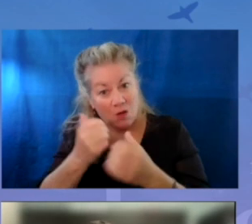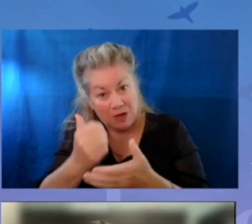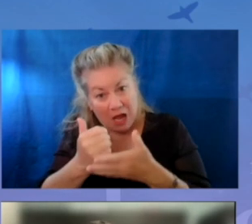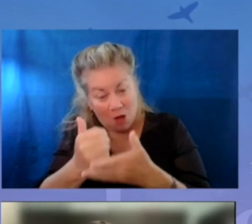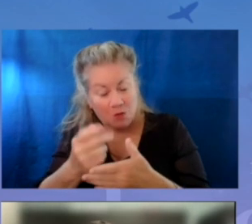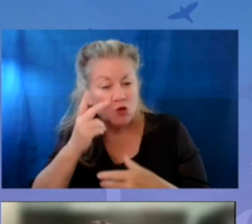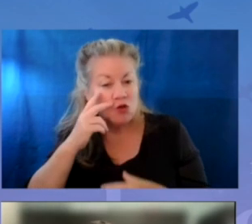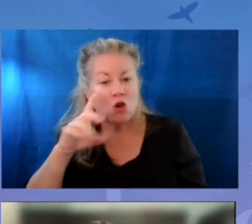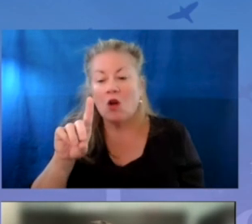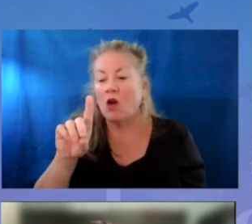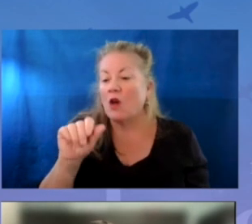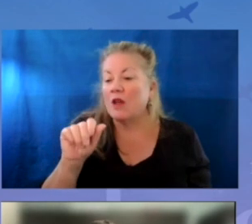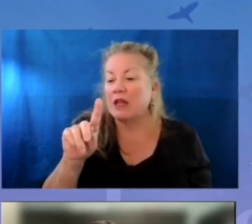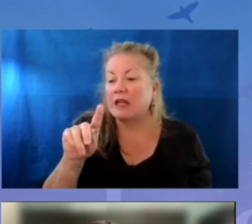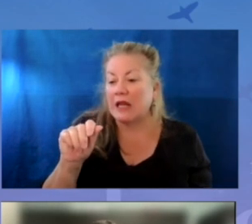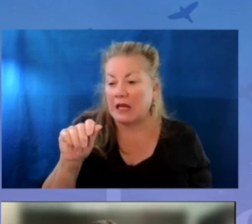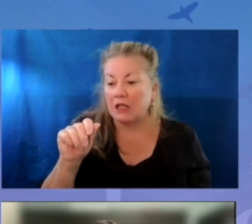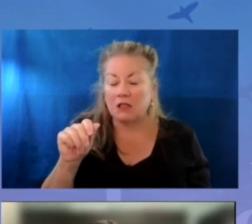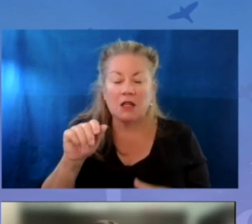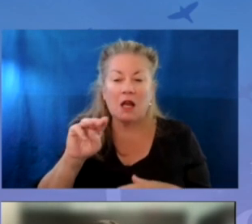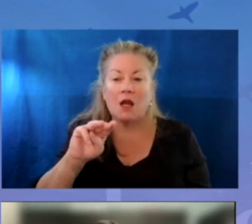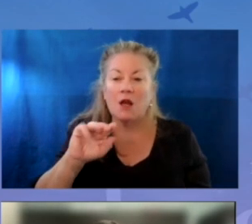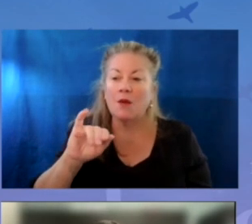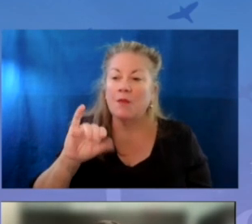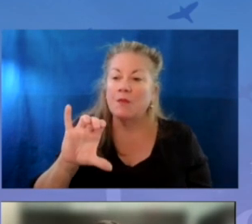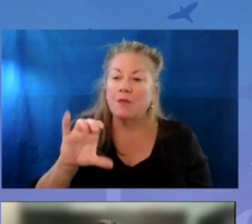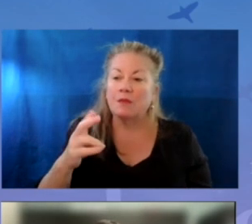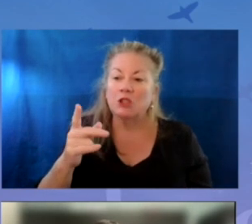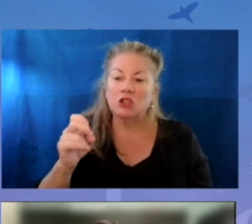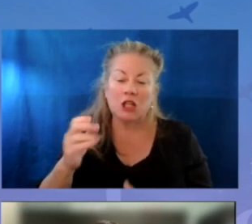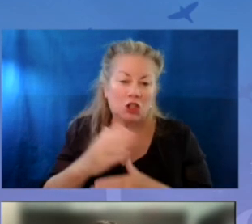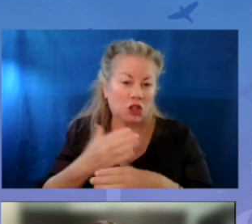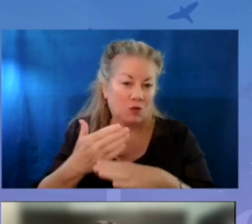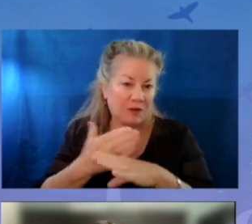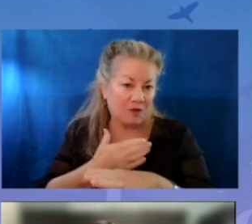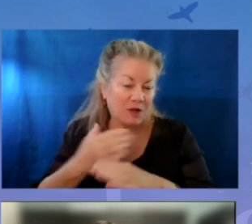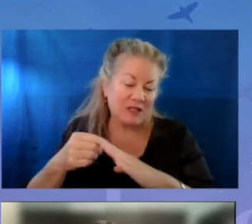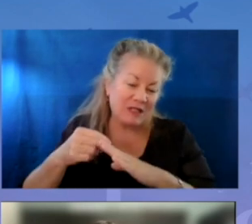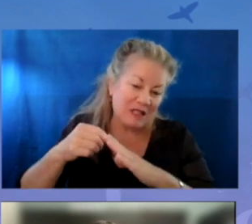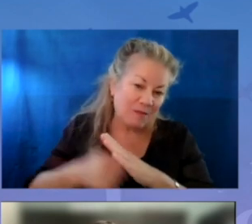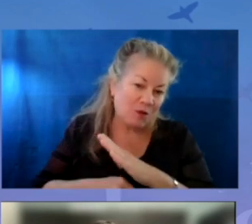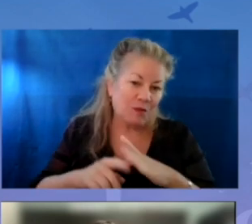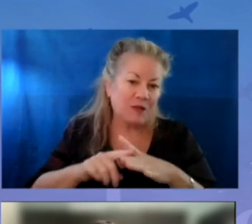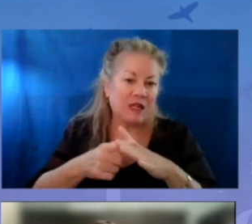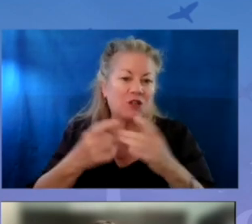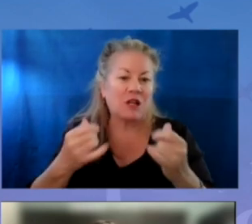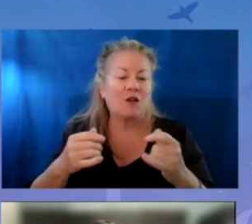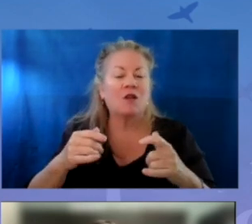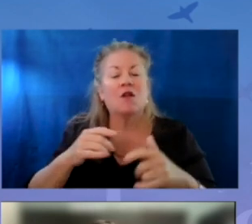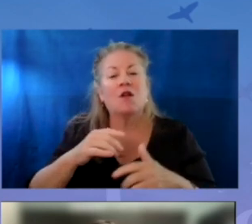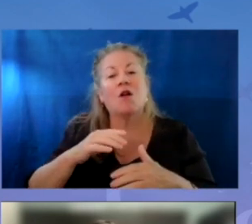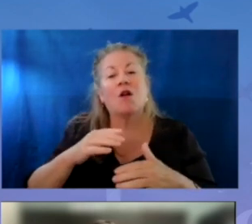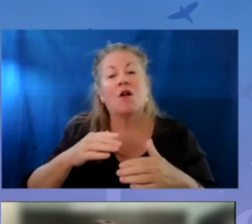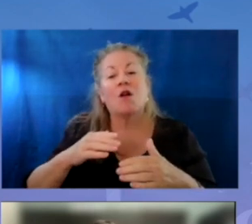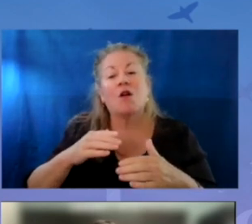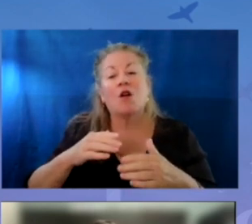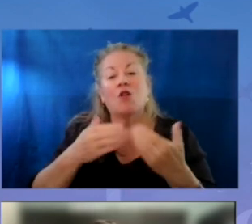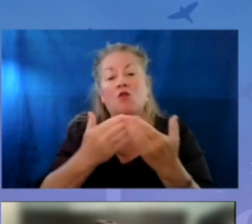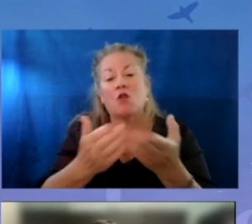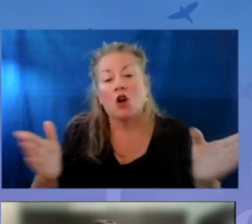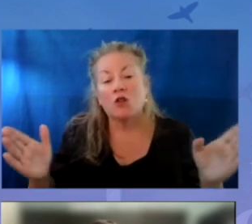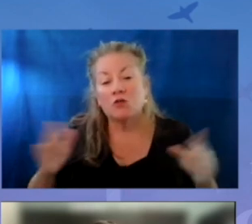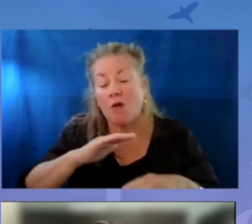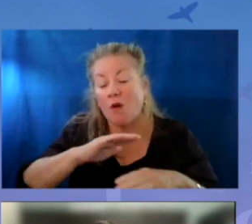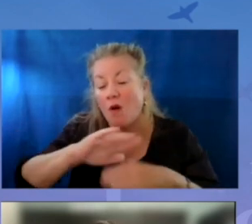So you saw some of the data that Michelle shared earlier for the 2021 school district. We have deeper implementation now across all of our 132